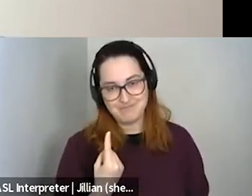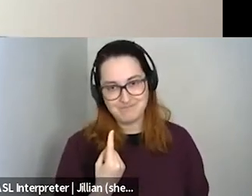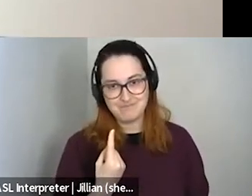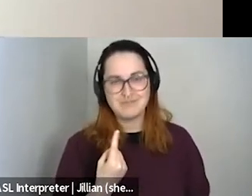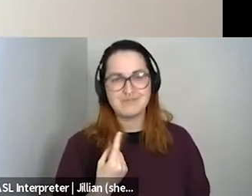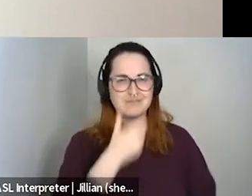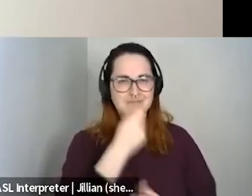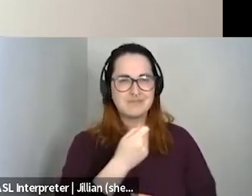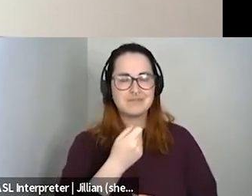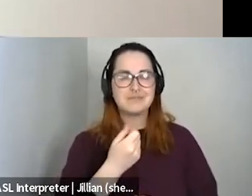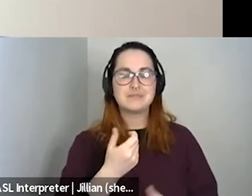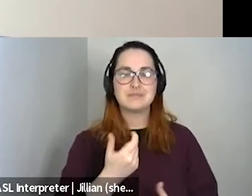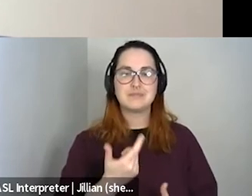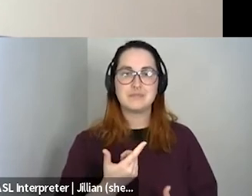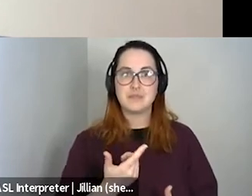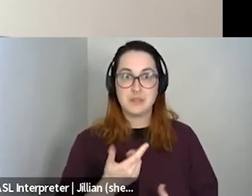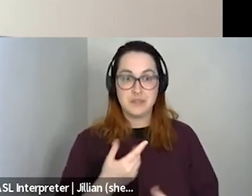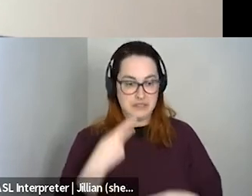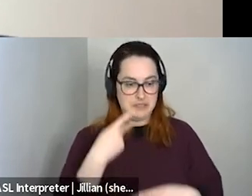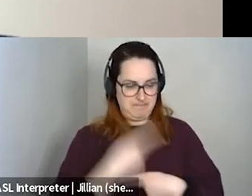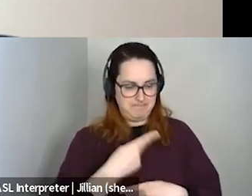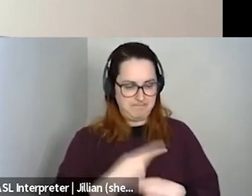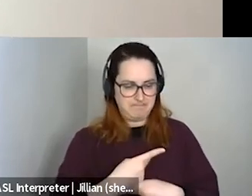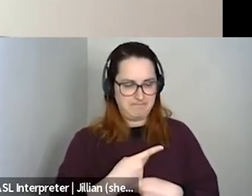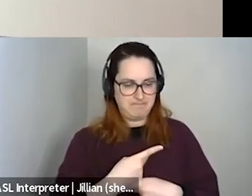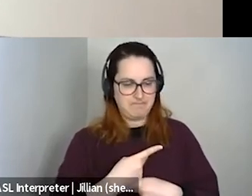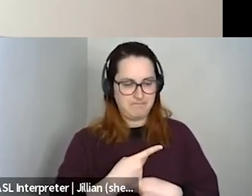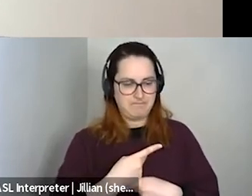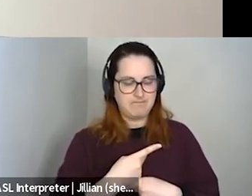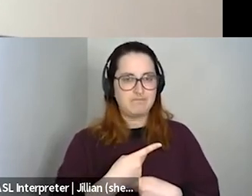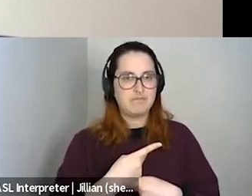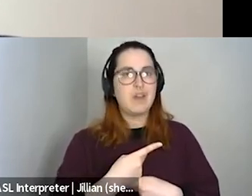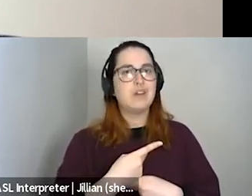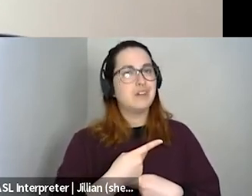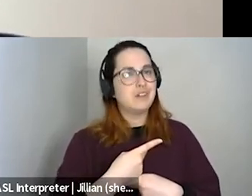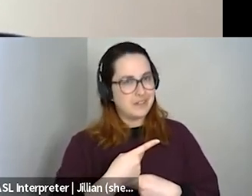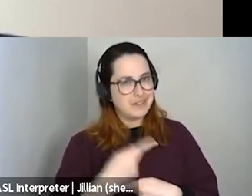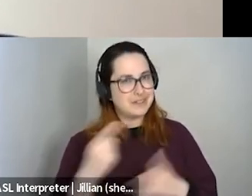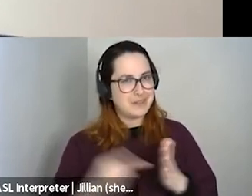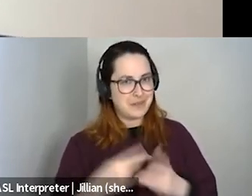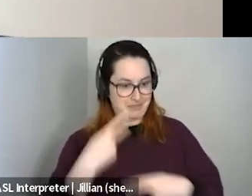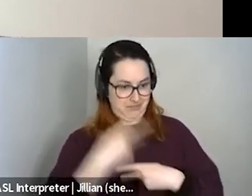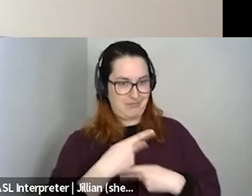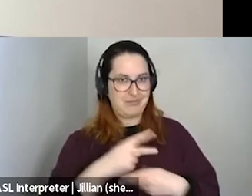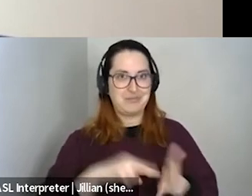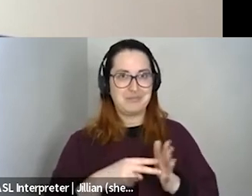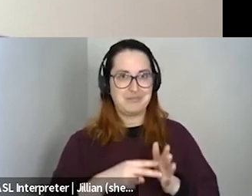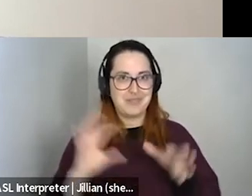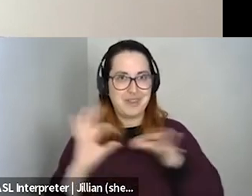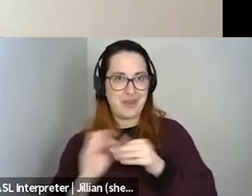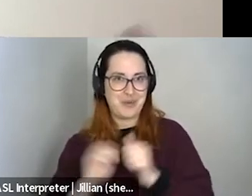you're taking care of yourself, whatever that looks like, your self-care, you also connect with other people. And sometimes, you know,